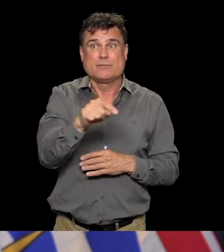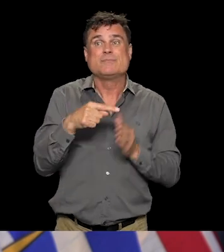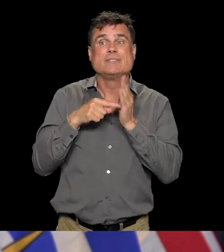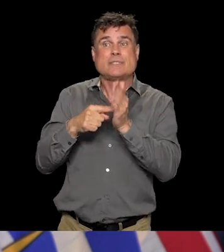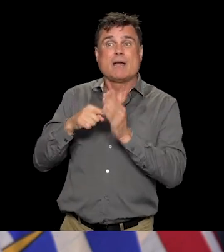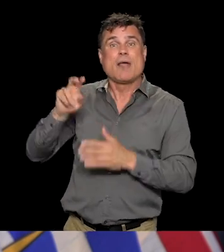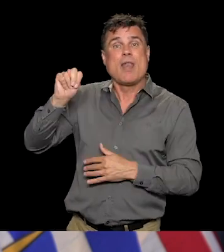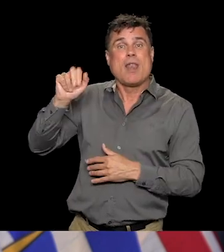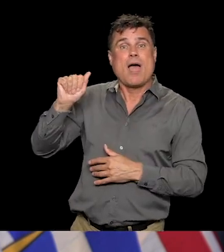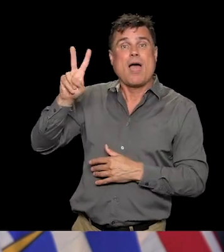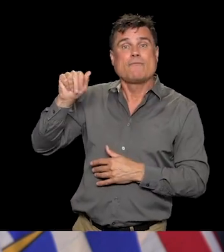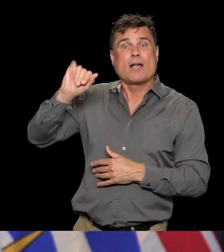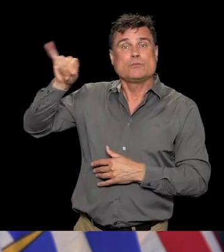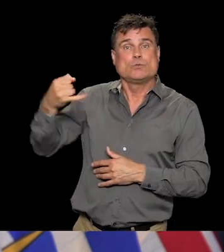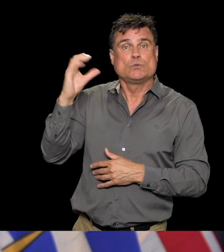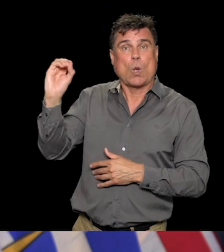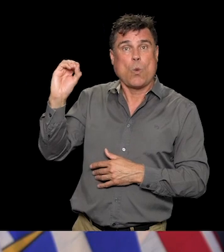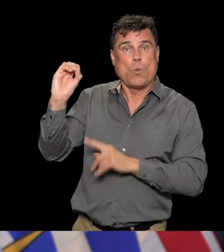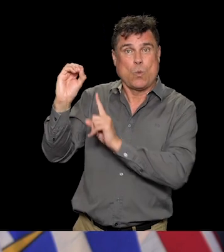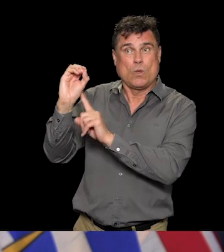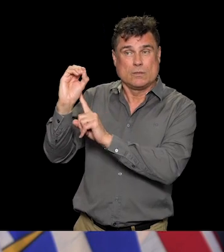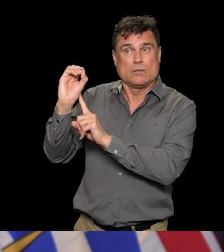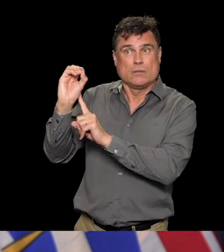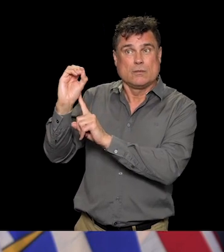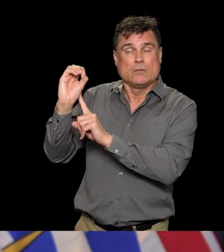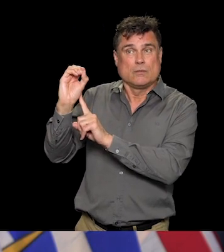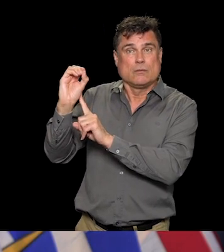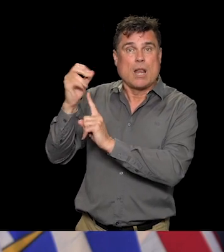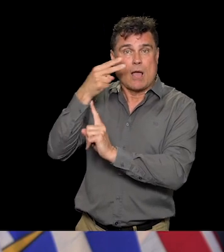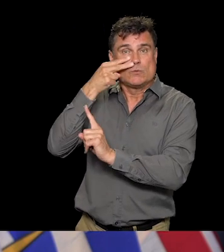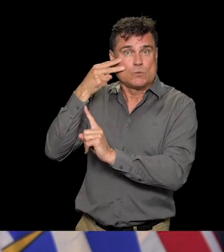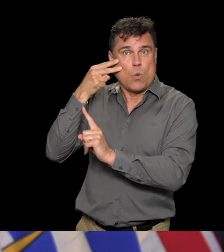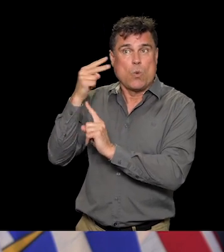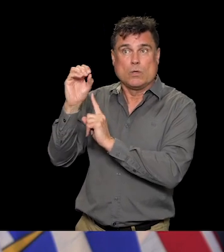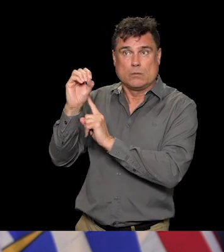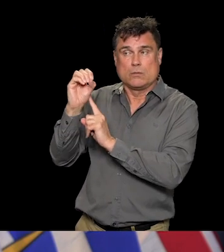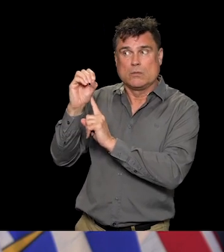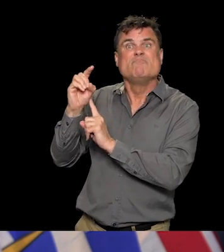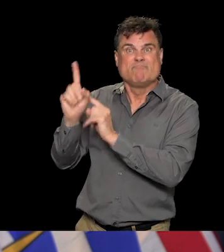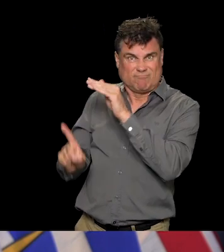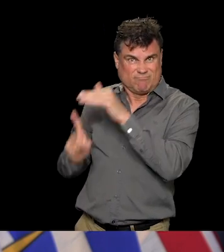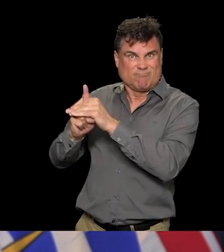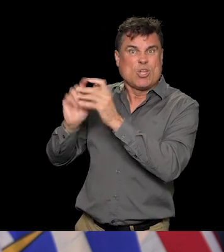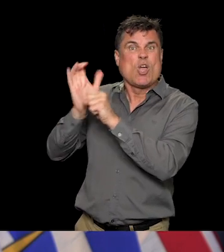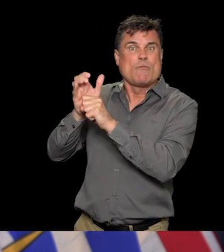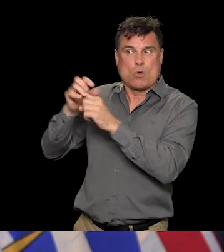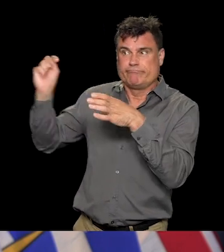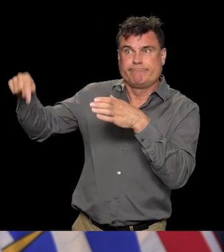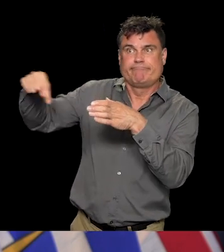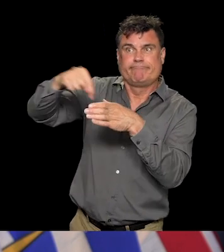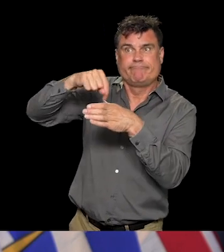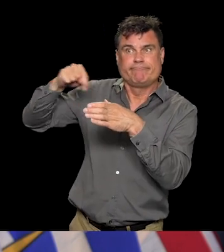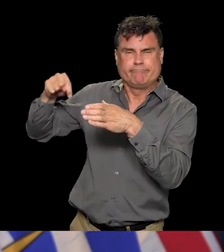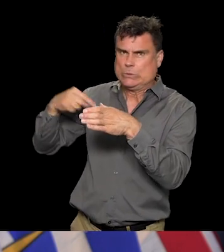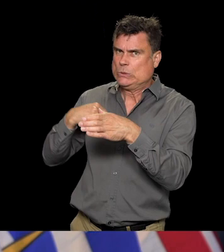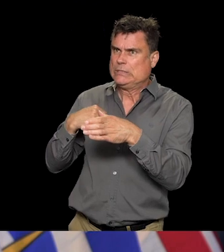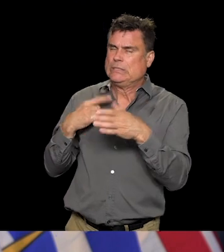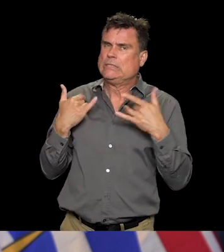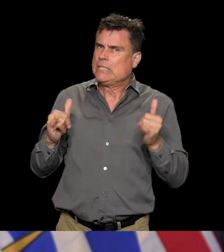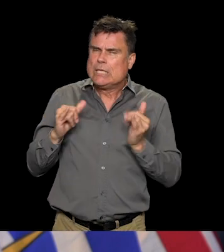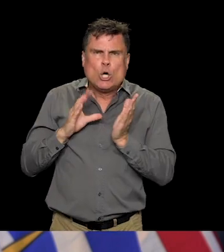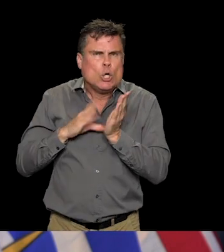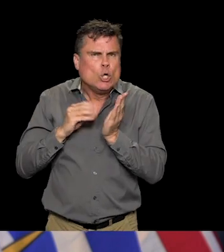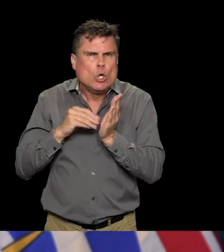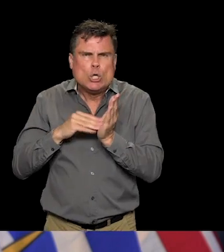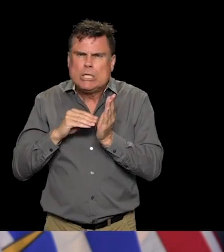communities. We are learning a lot about this virus as we go and discussions with my colleagues around the